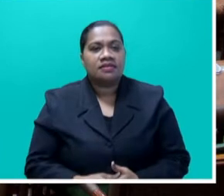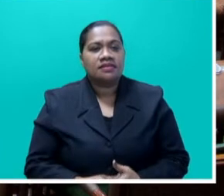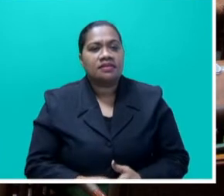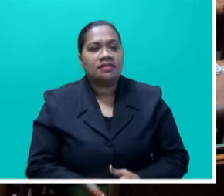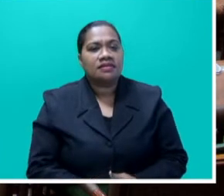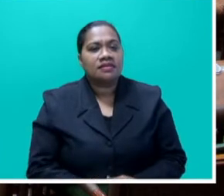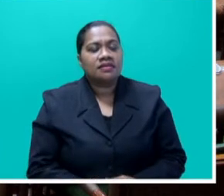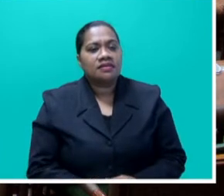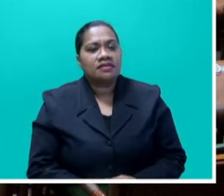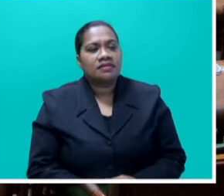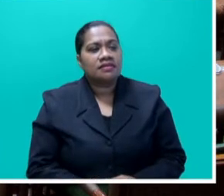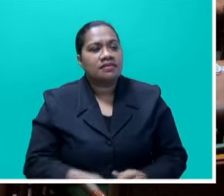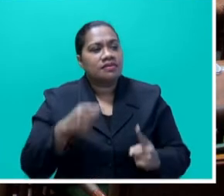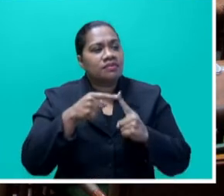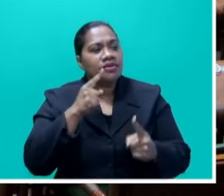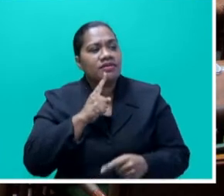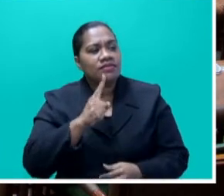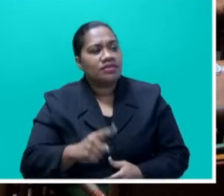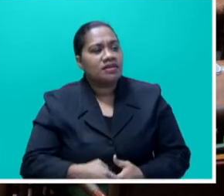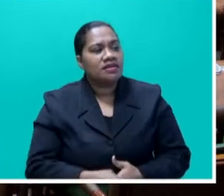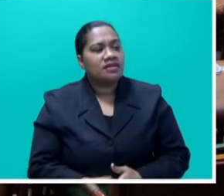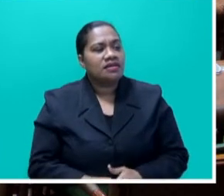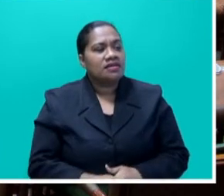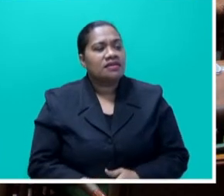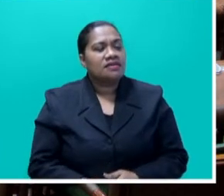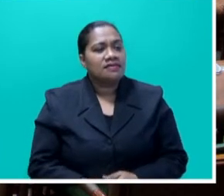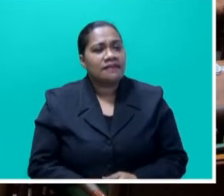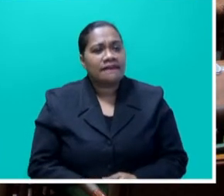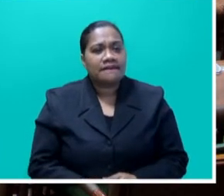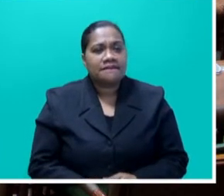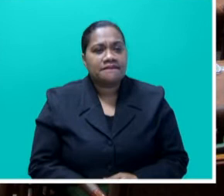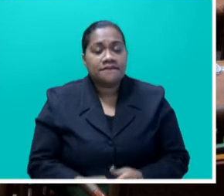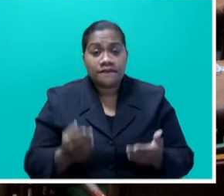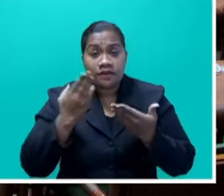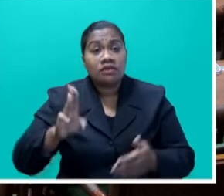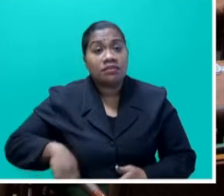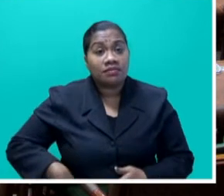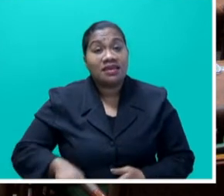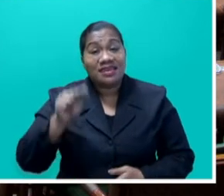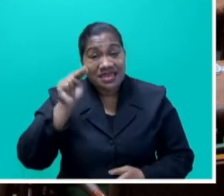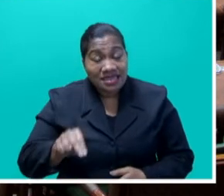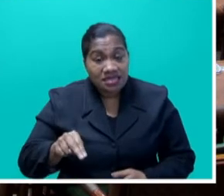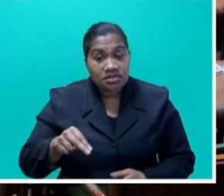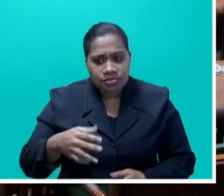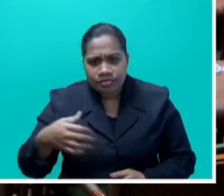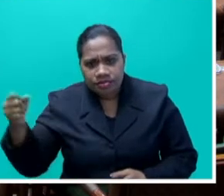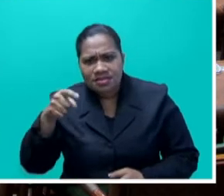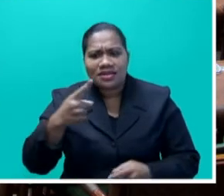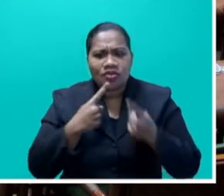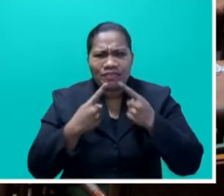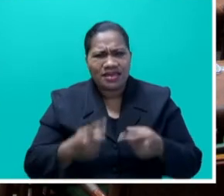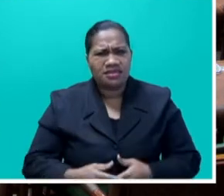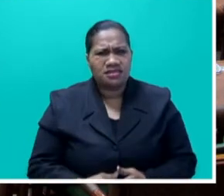Order. Point of order, Honourable Speaker. The Honourable Member needs to withdraw that comment. It's totally